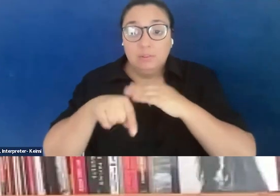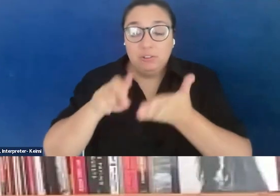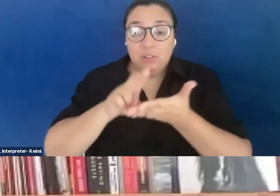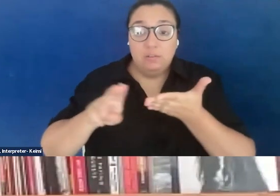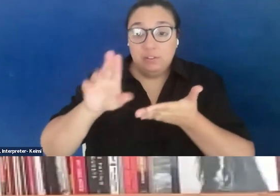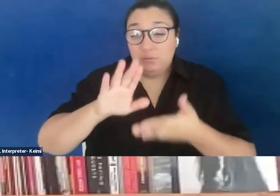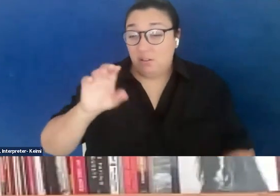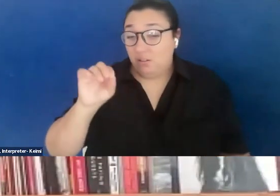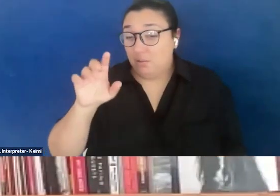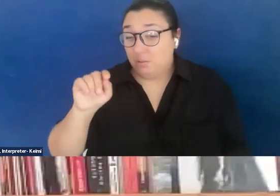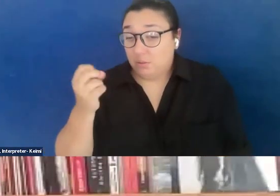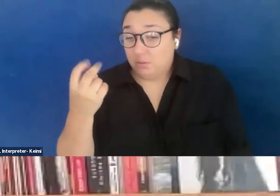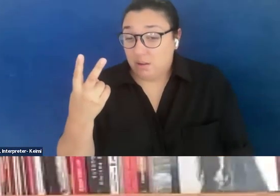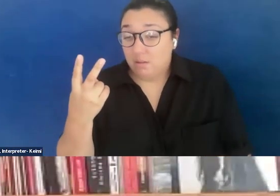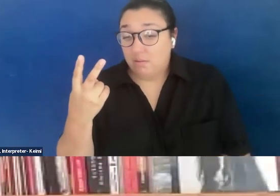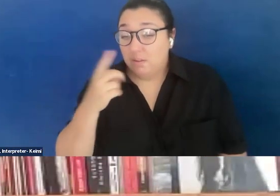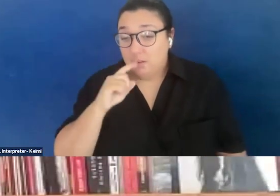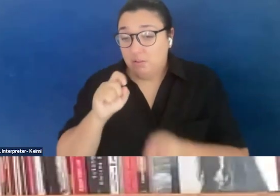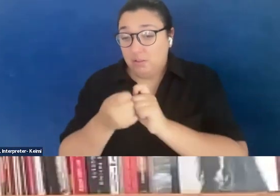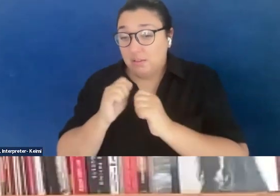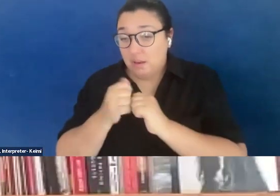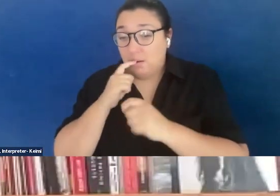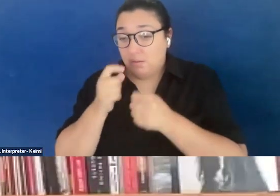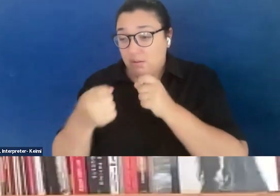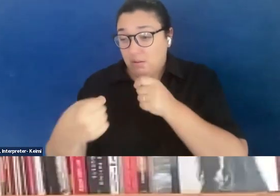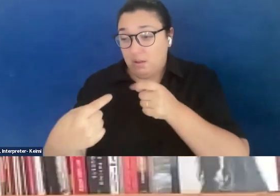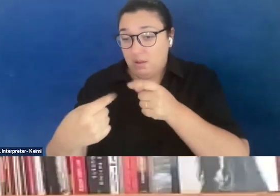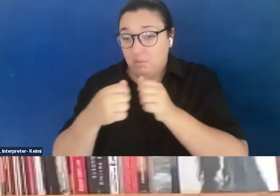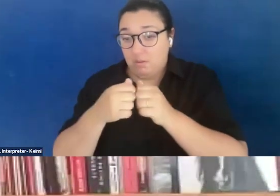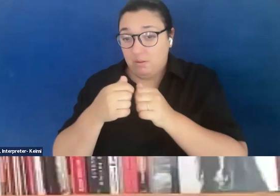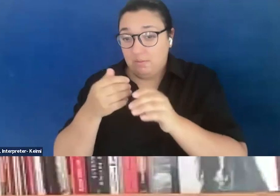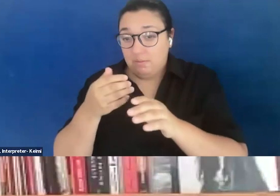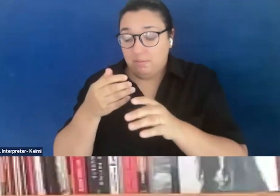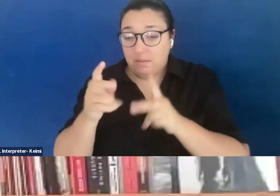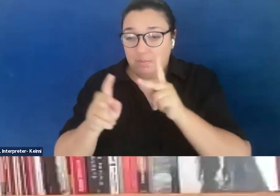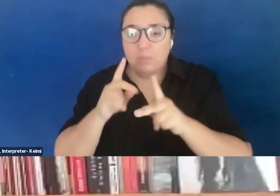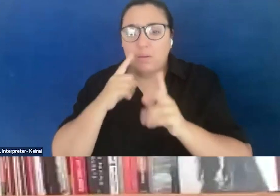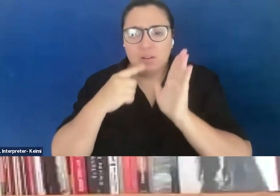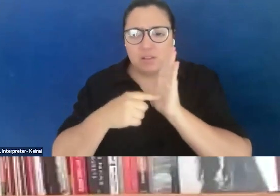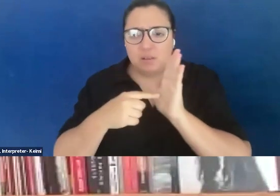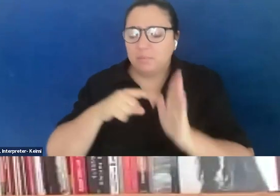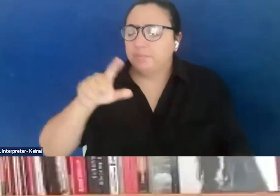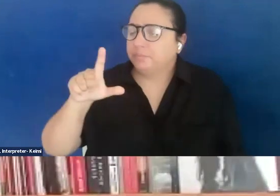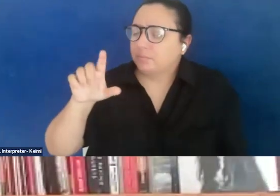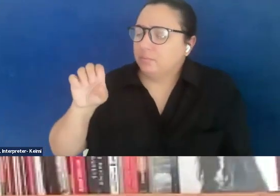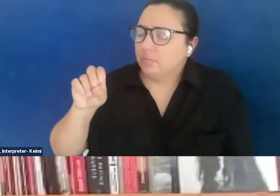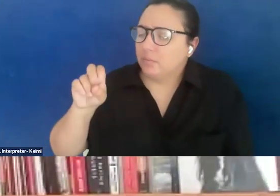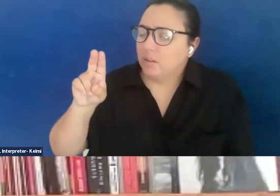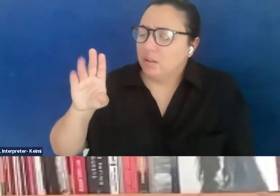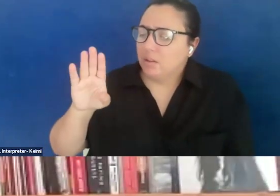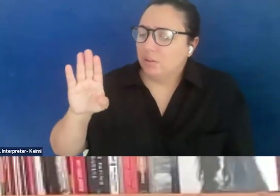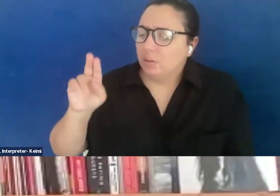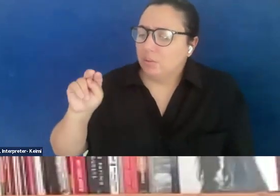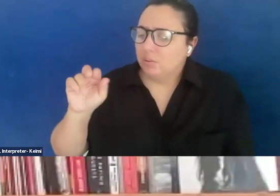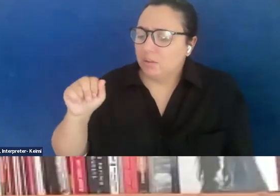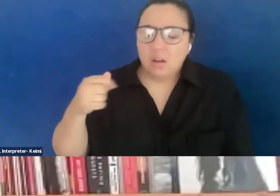12th has changed the way I relate to people. I mean, just thinking about Lubna, I'm not looking for the scarcity and the conflict